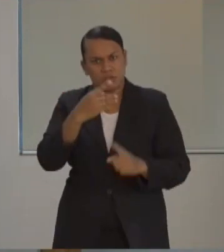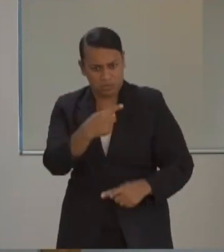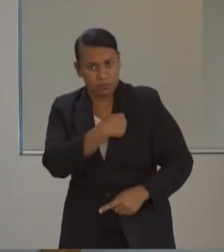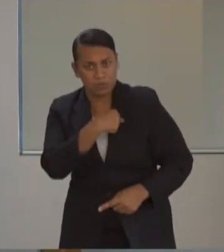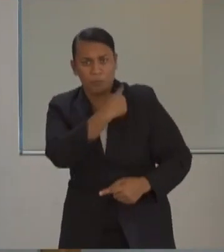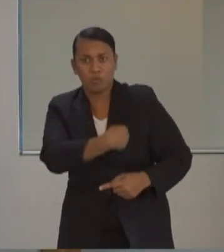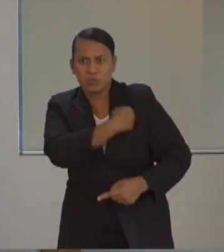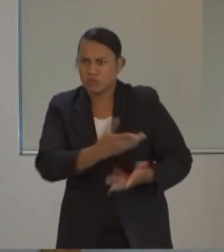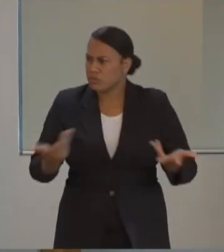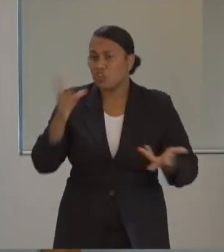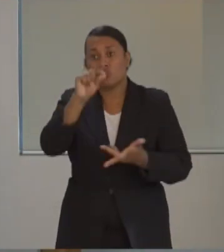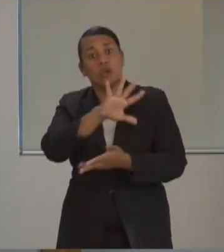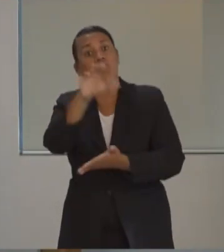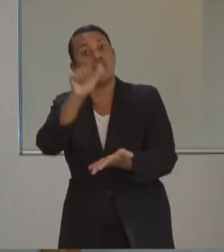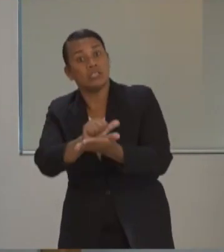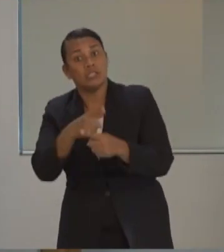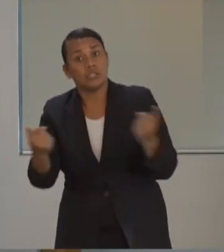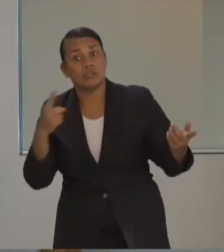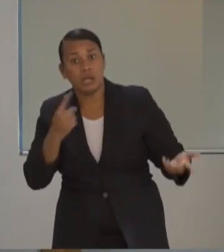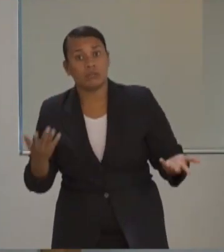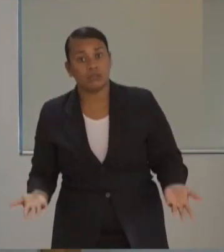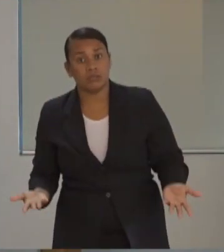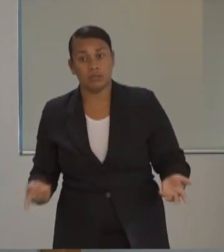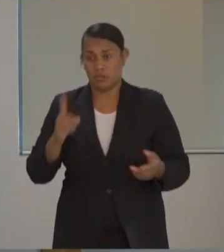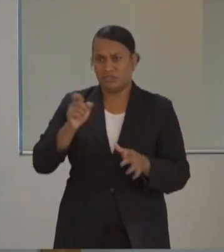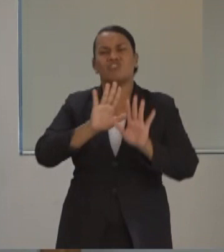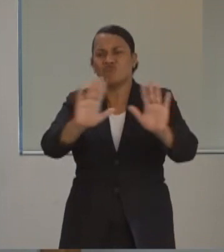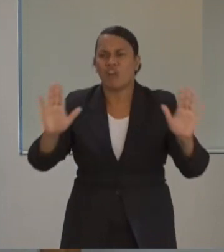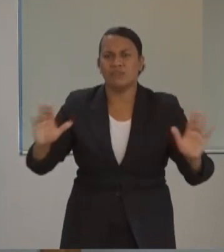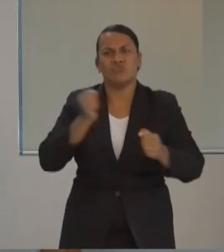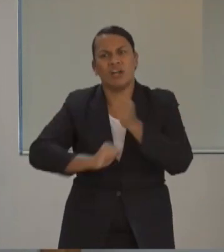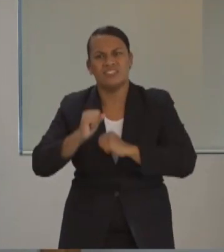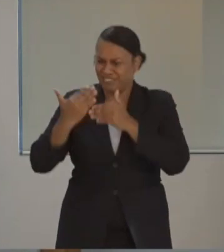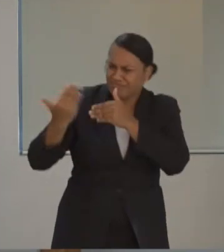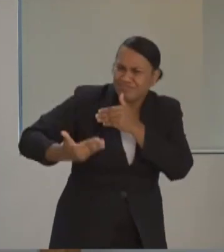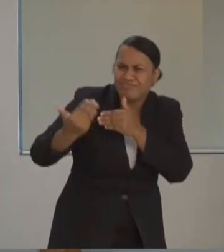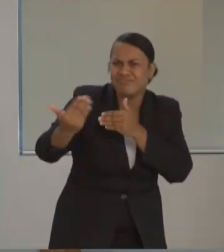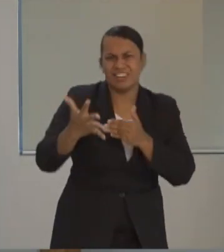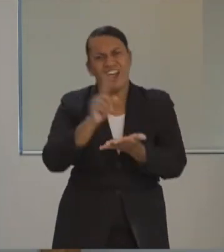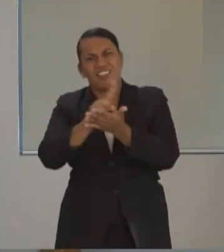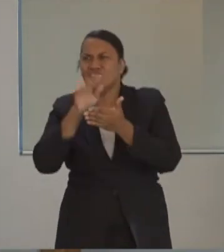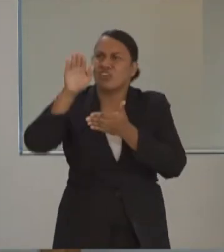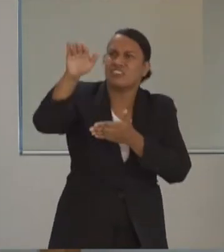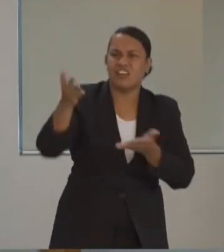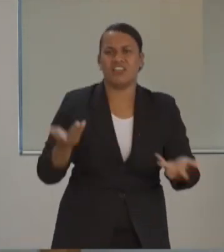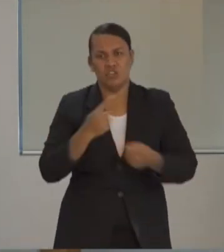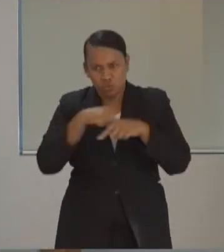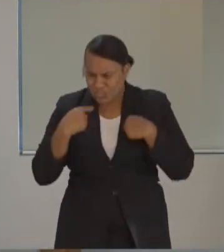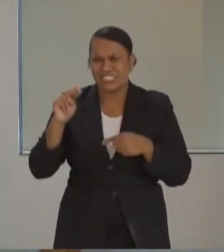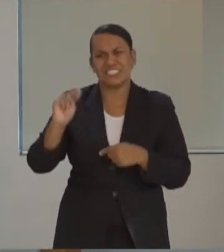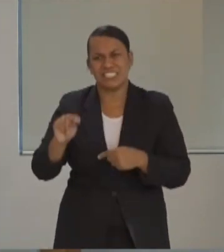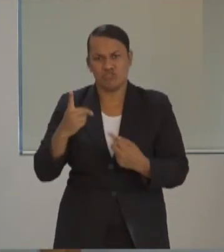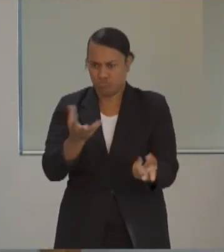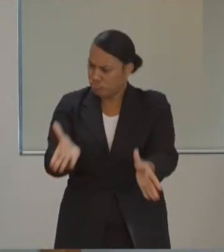thing today and spare suffering down the road. All of us need to seize ownership over